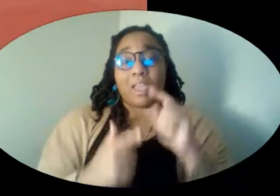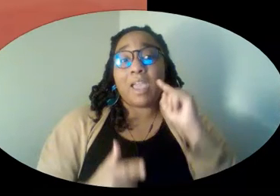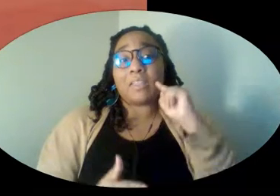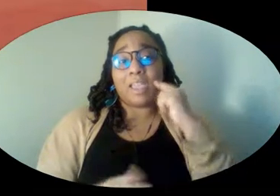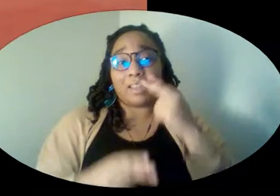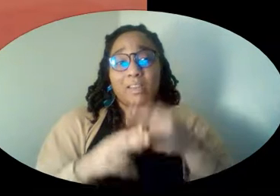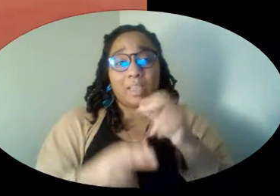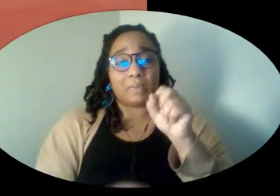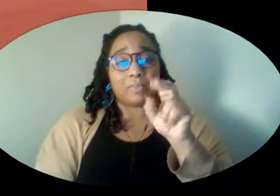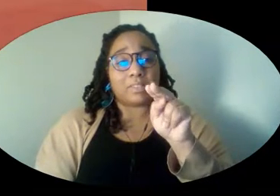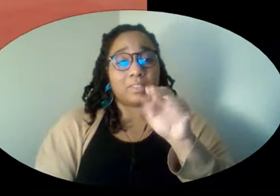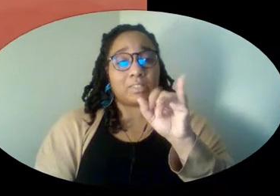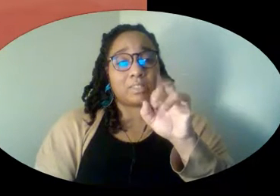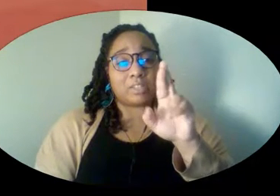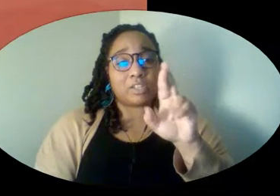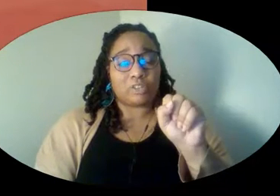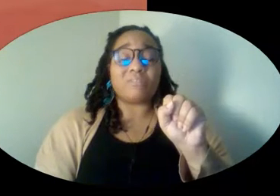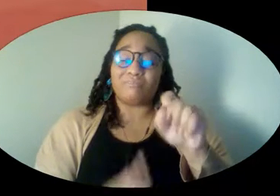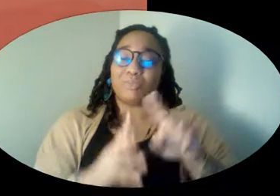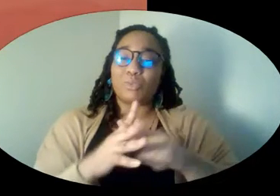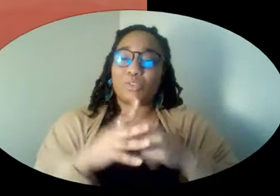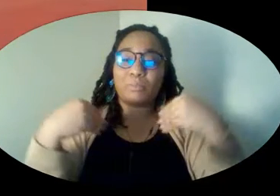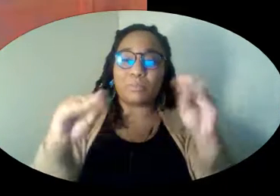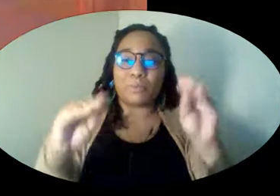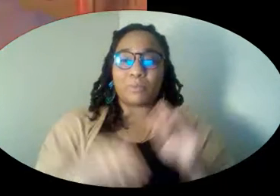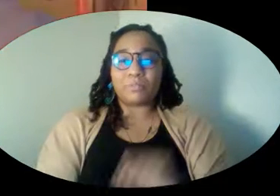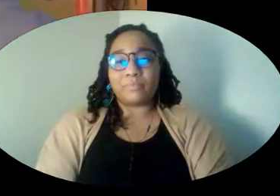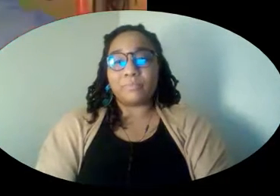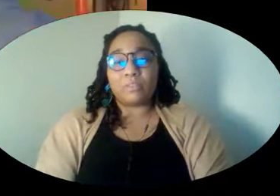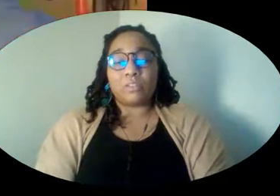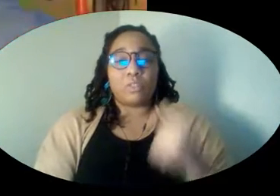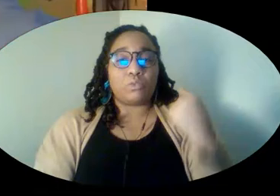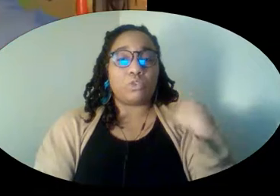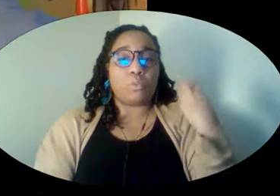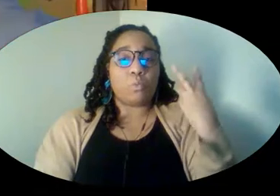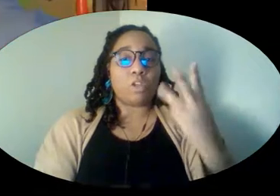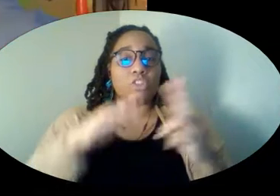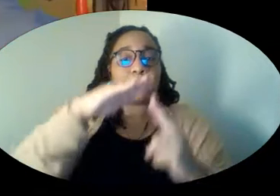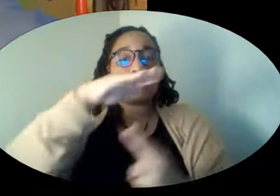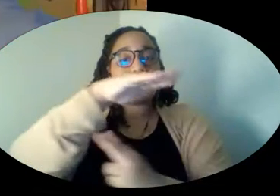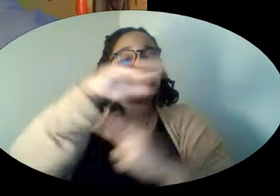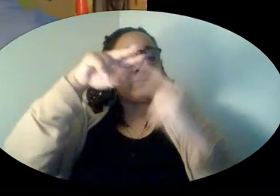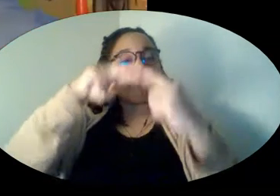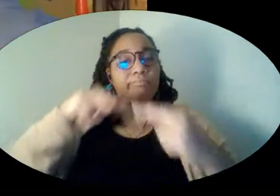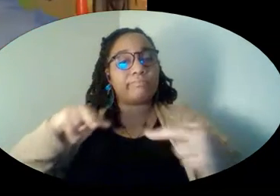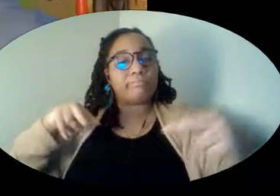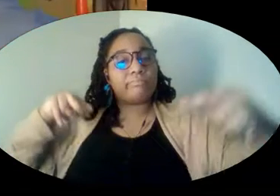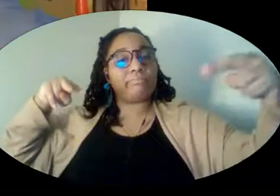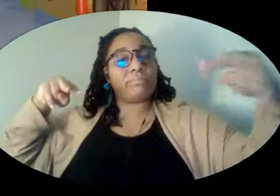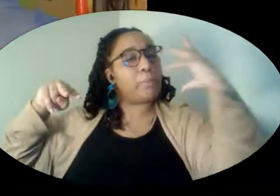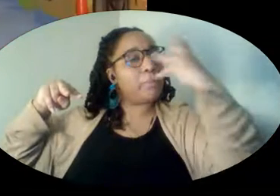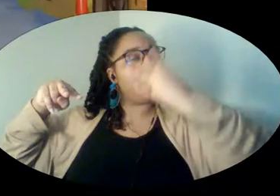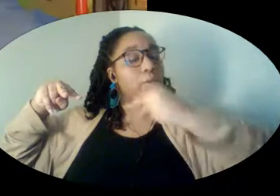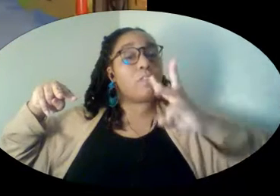The tasty candy treat Snickers hit the stores. The George Washington Bridge was suspended